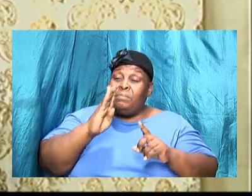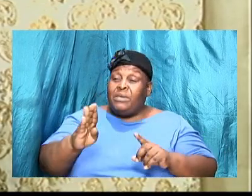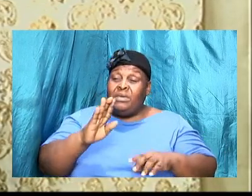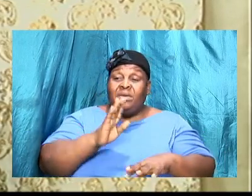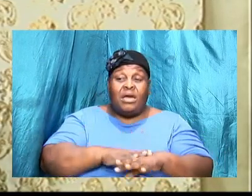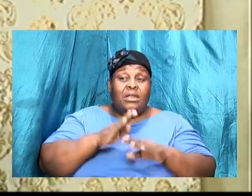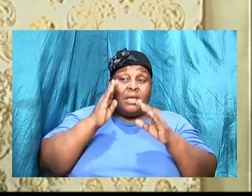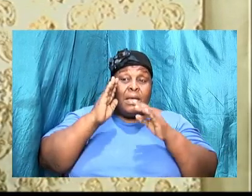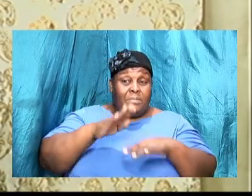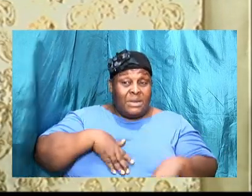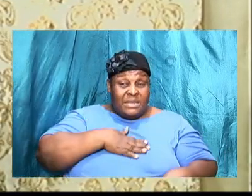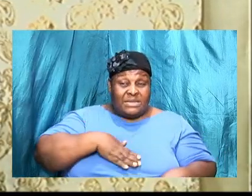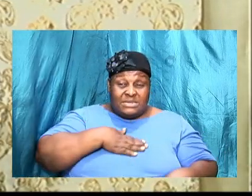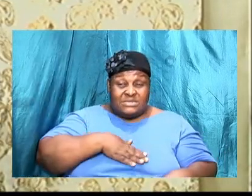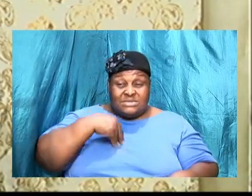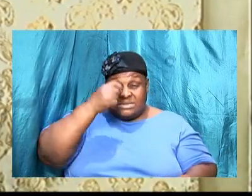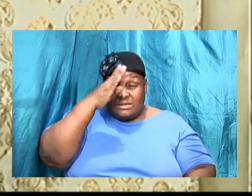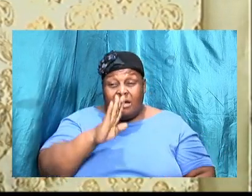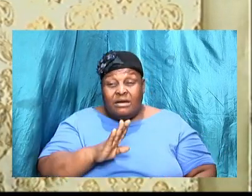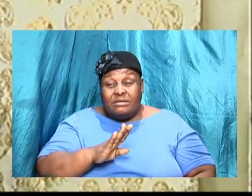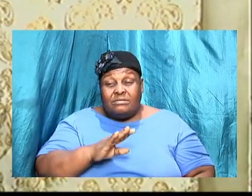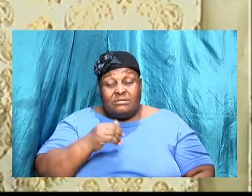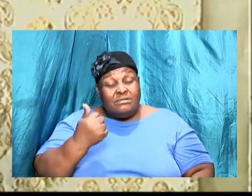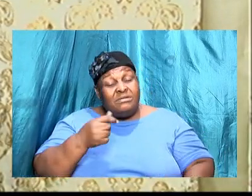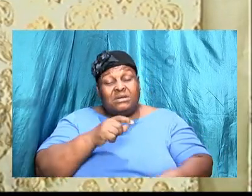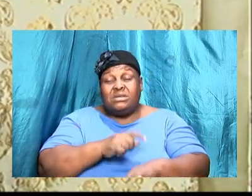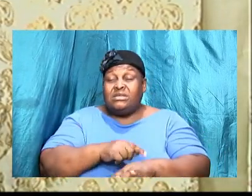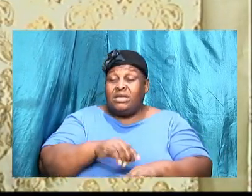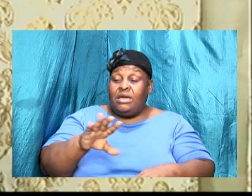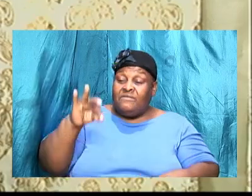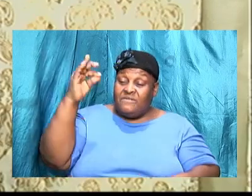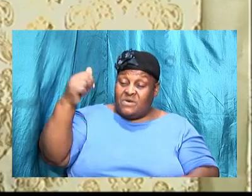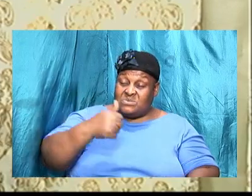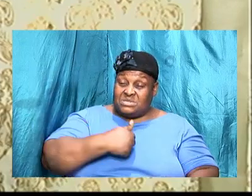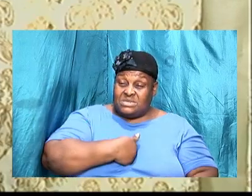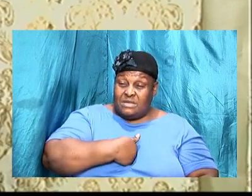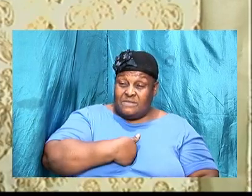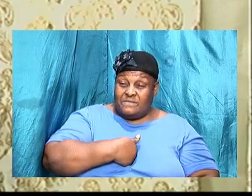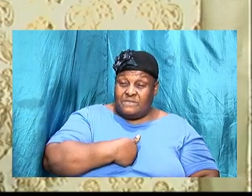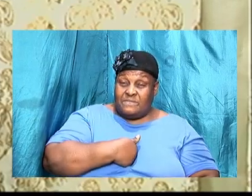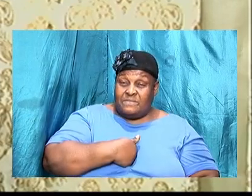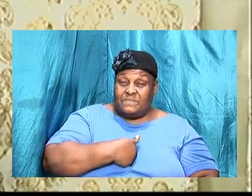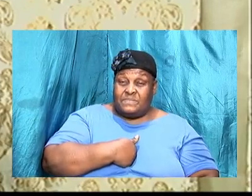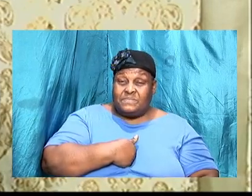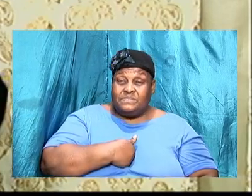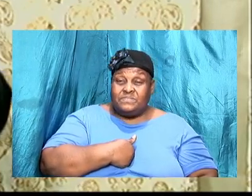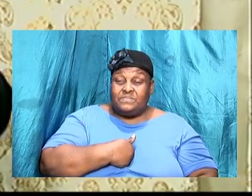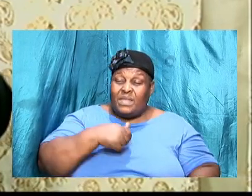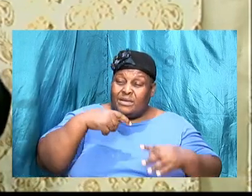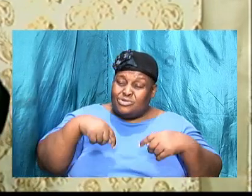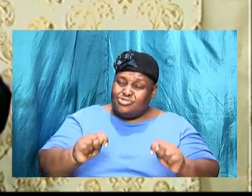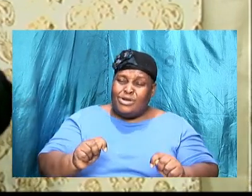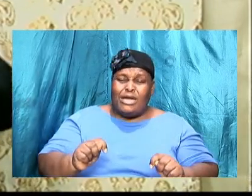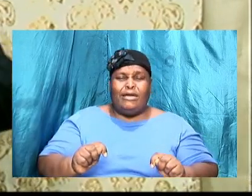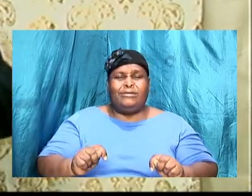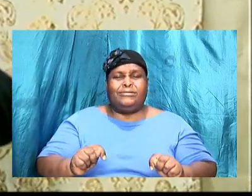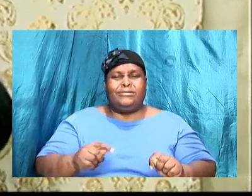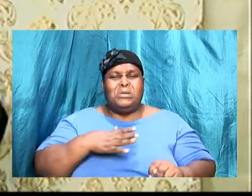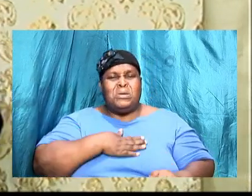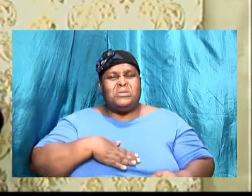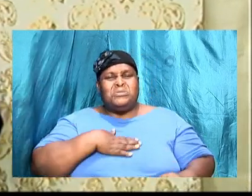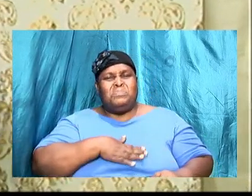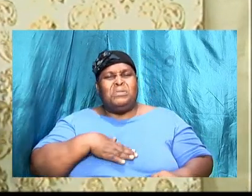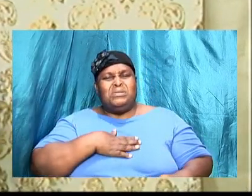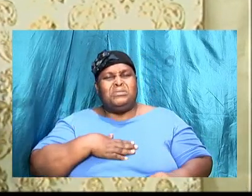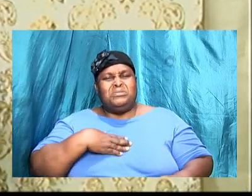and anytime we find ourselves bless the name of God trying to please